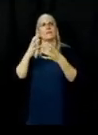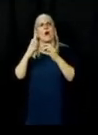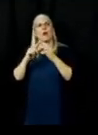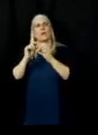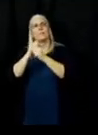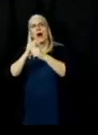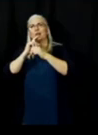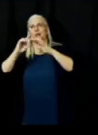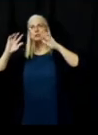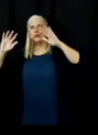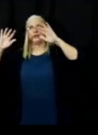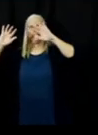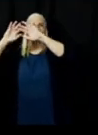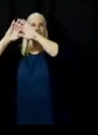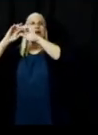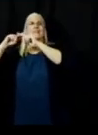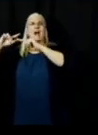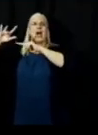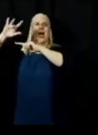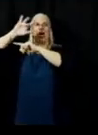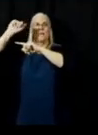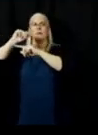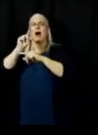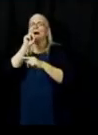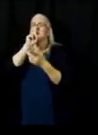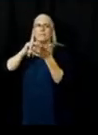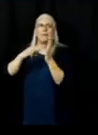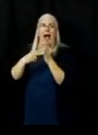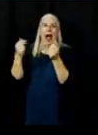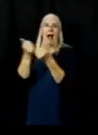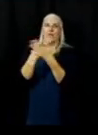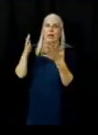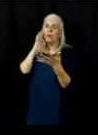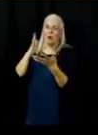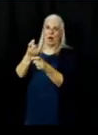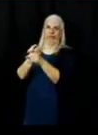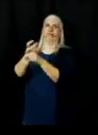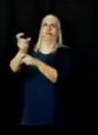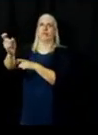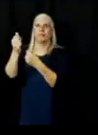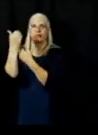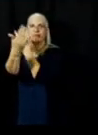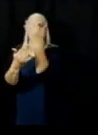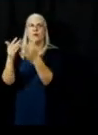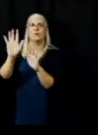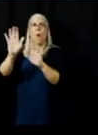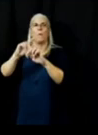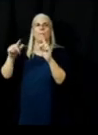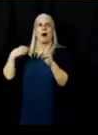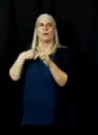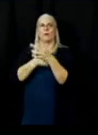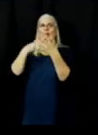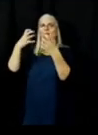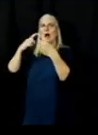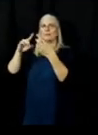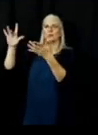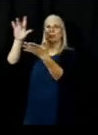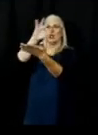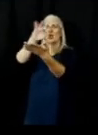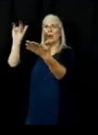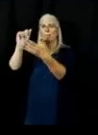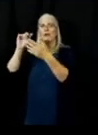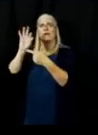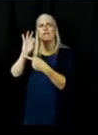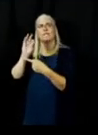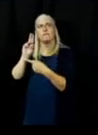color. It doesn't mean everything in there is destroyed and, you know, just terrible devastation. Our intent is to do